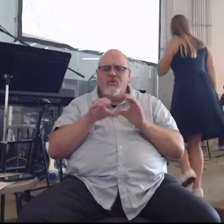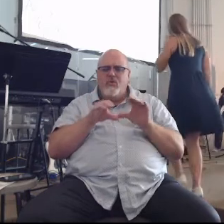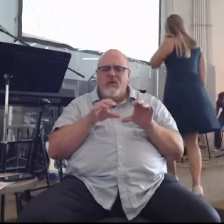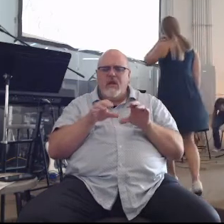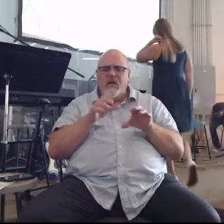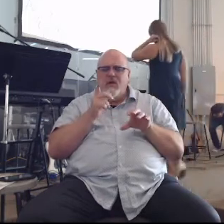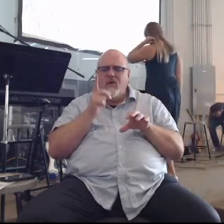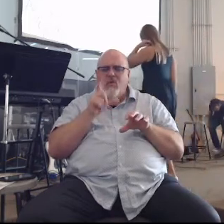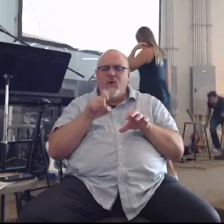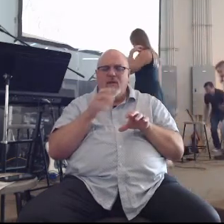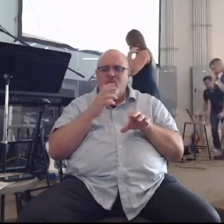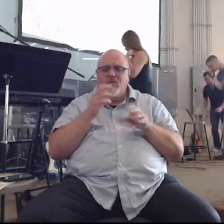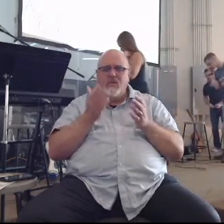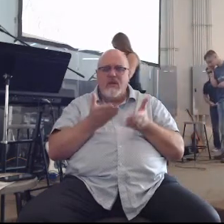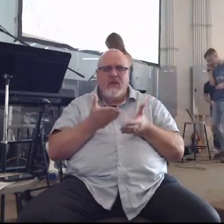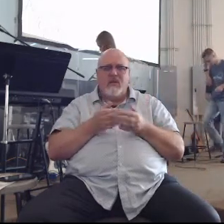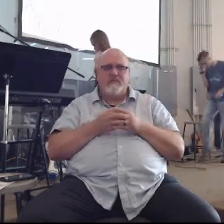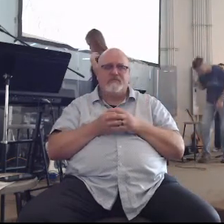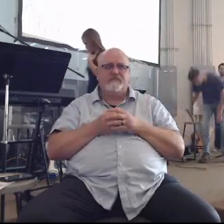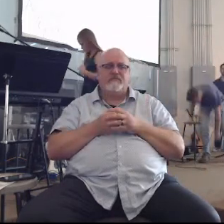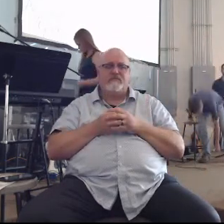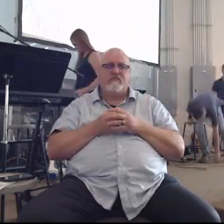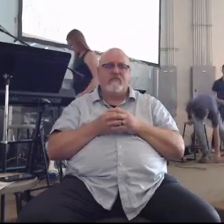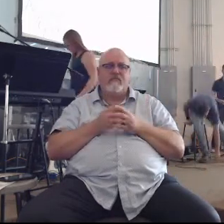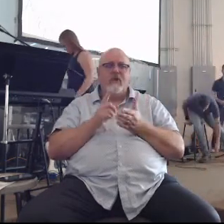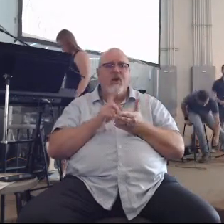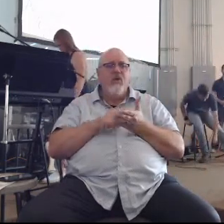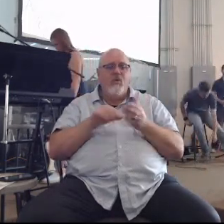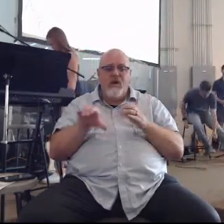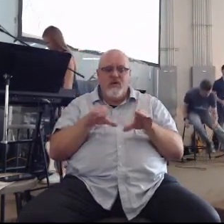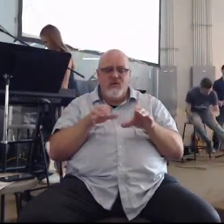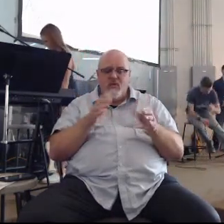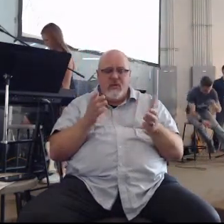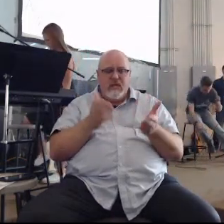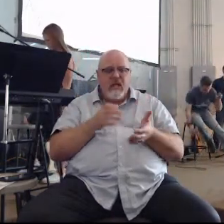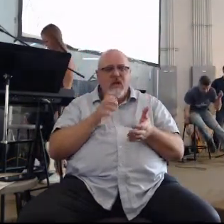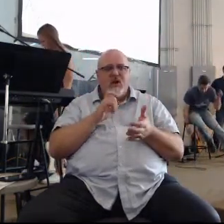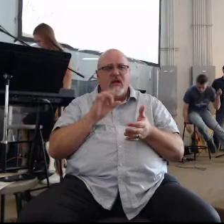what are you doing here what are you doing here Elijah